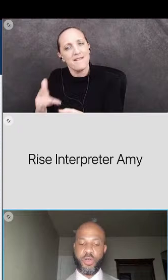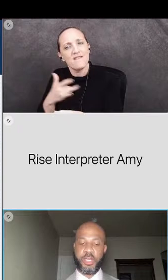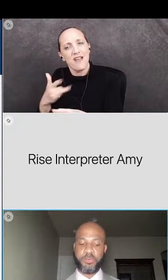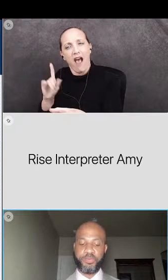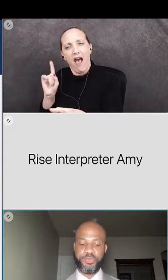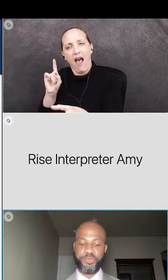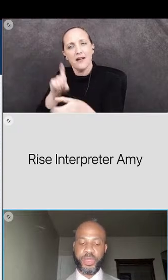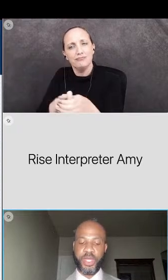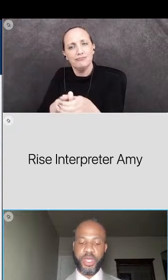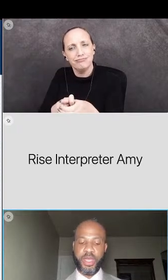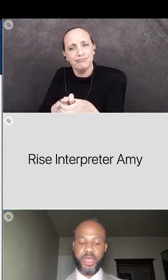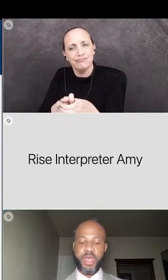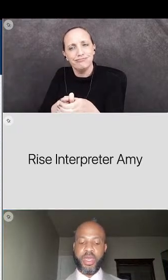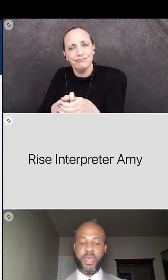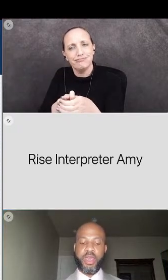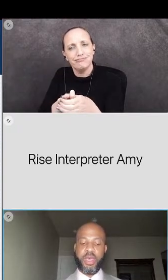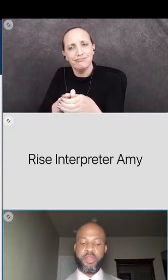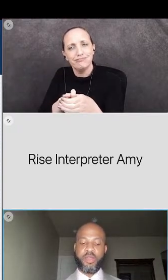sense of belonging